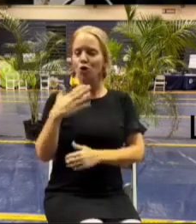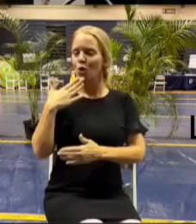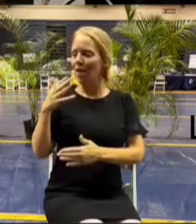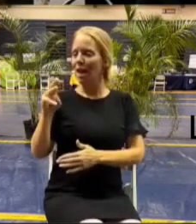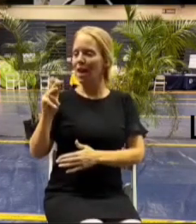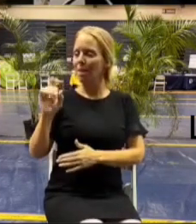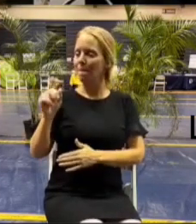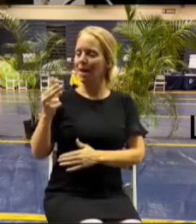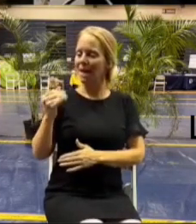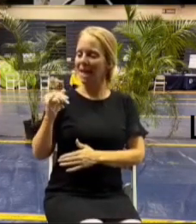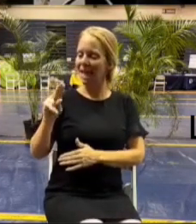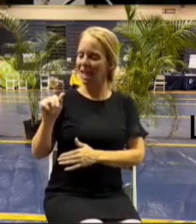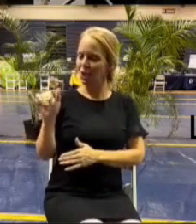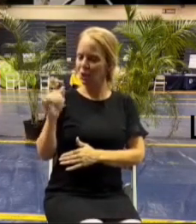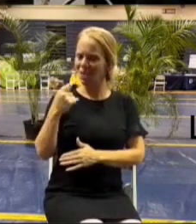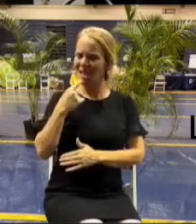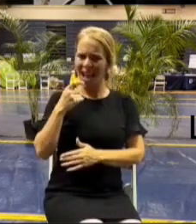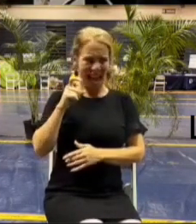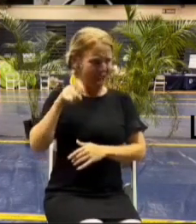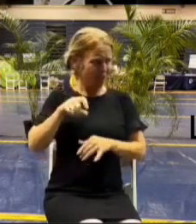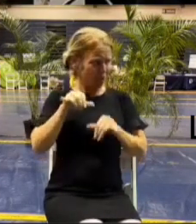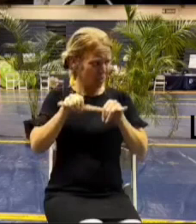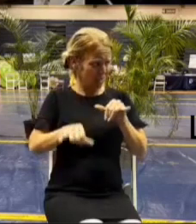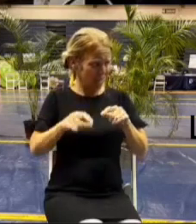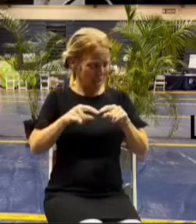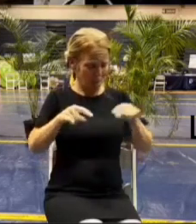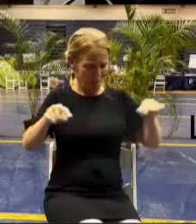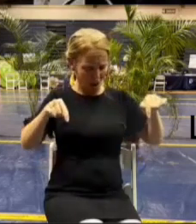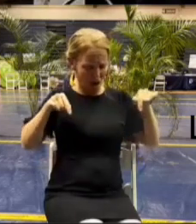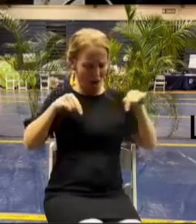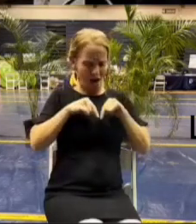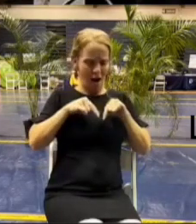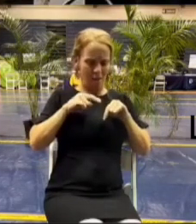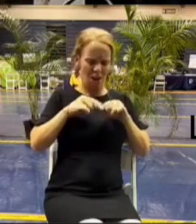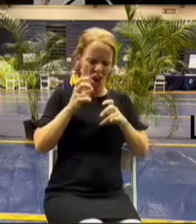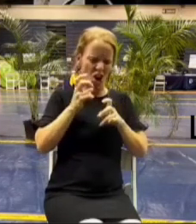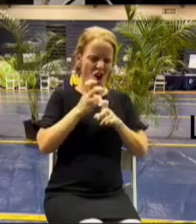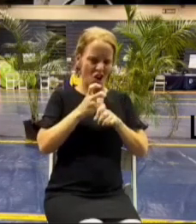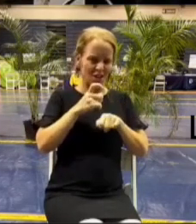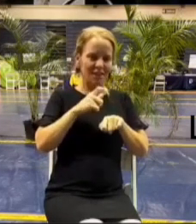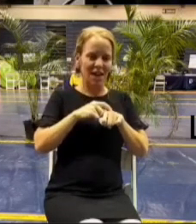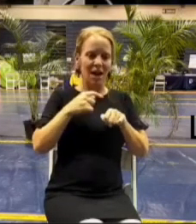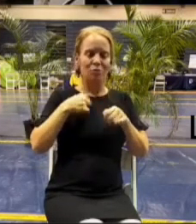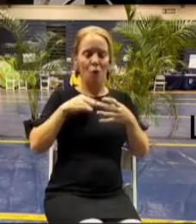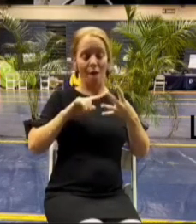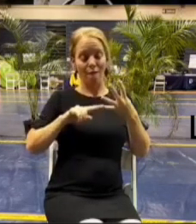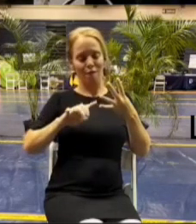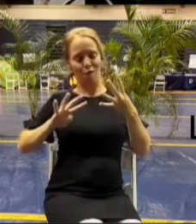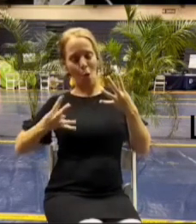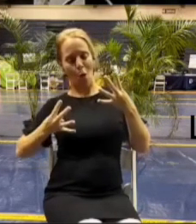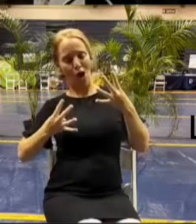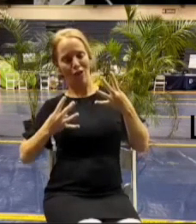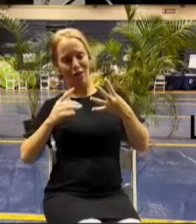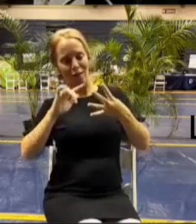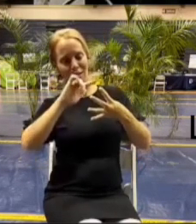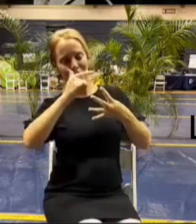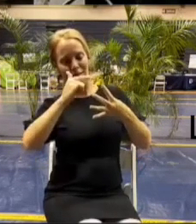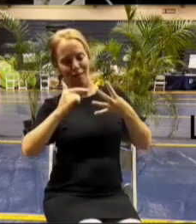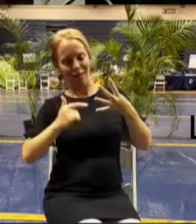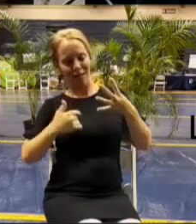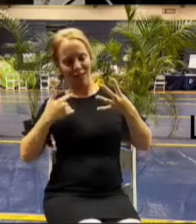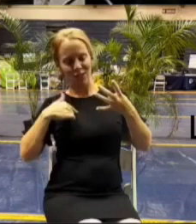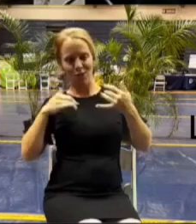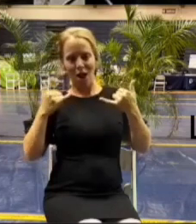putting me fourth she told me i had to stay in the box which i have a hard time doing but i'm fourth in the batting order uh so i'm batting